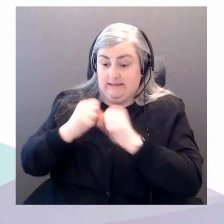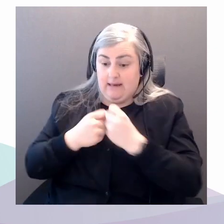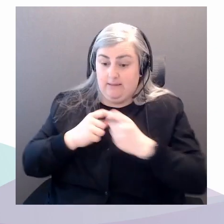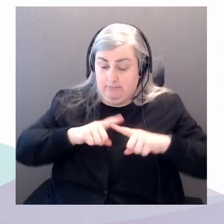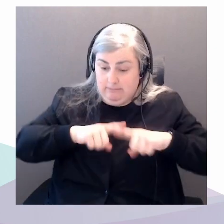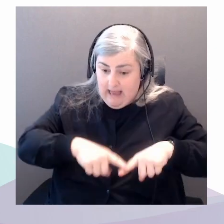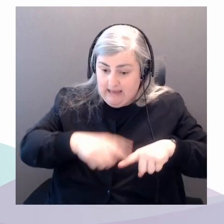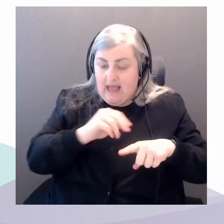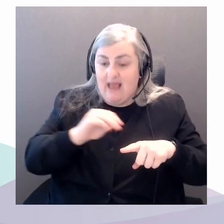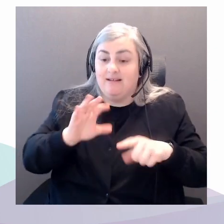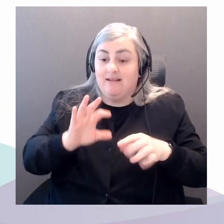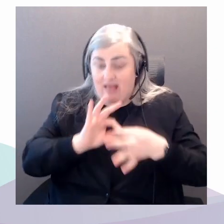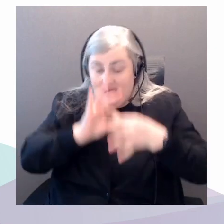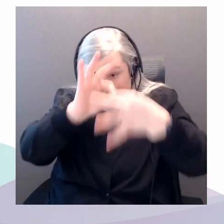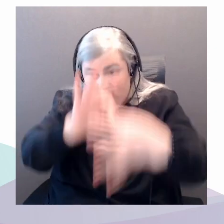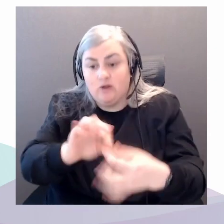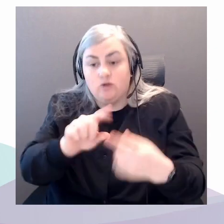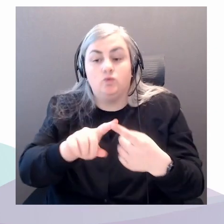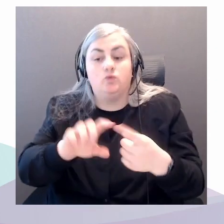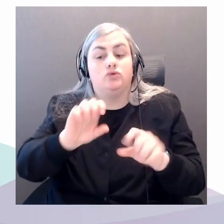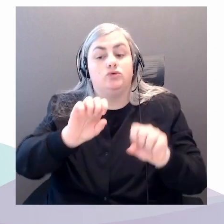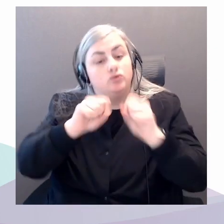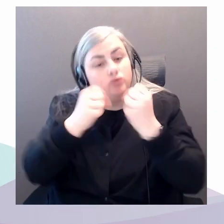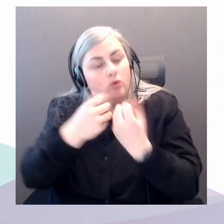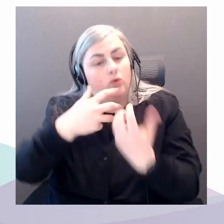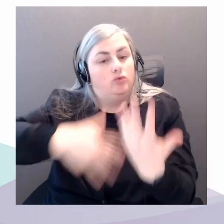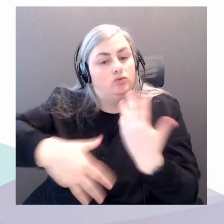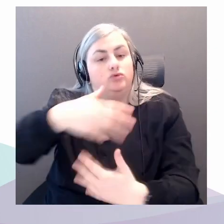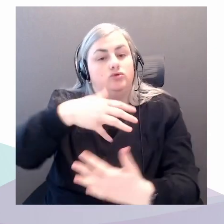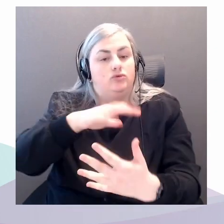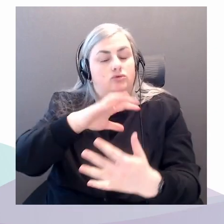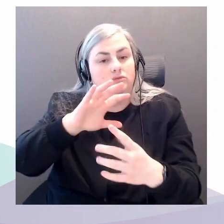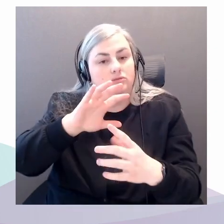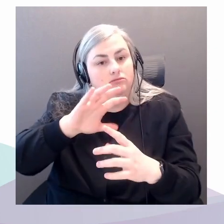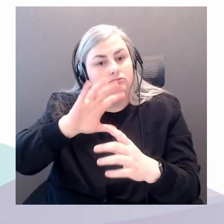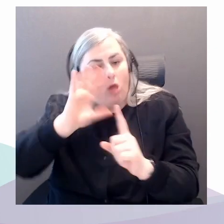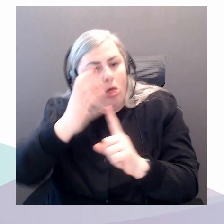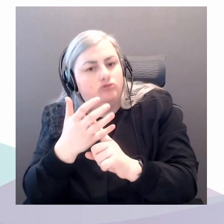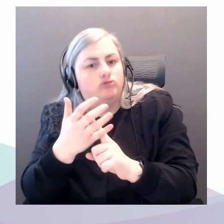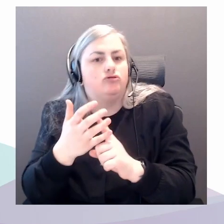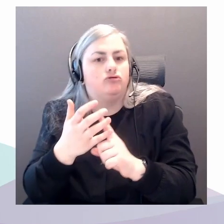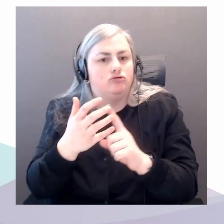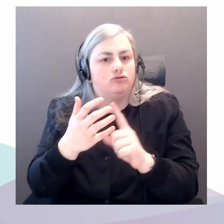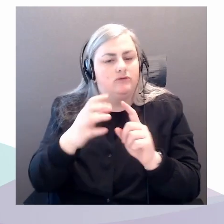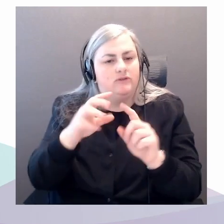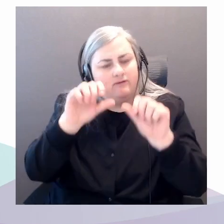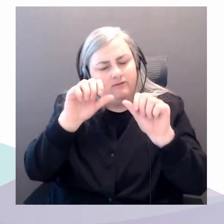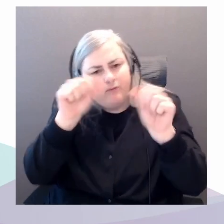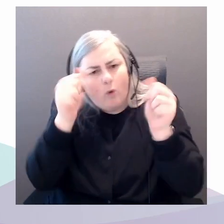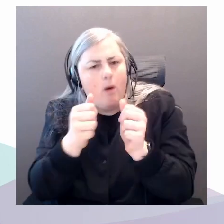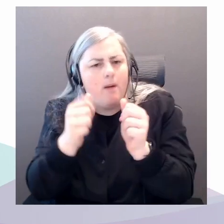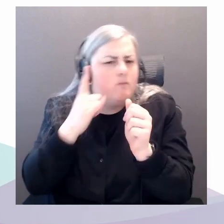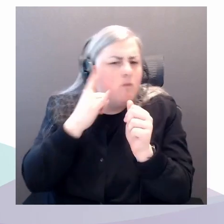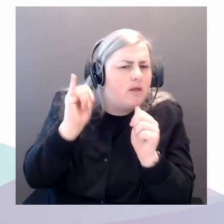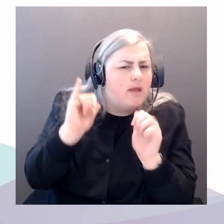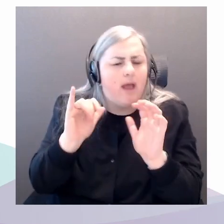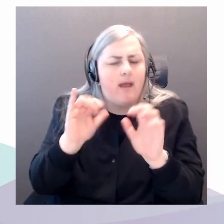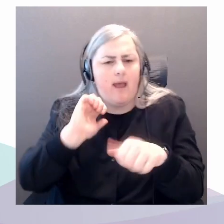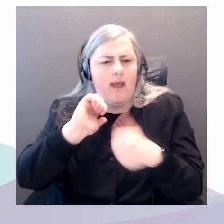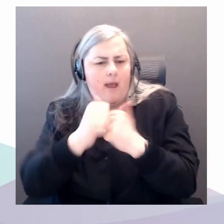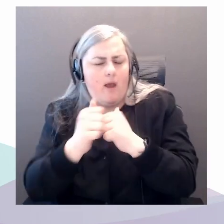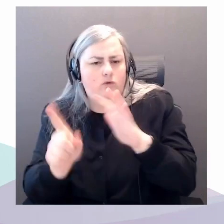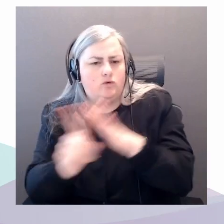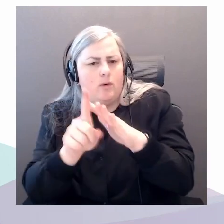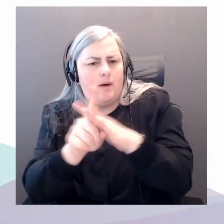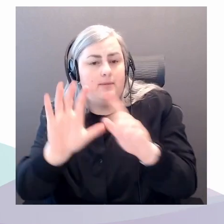political and spatial form and character. It's a critical realization that the different fuels on which we've been dependent don't